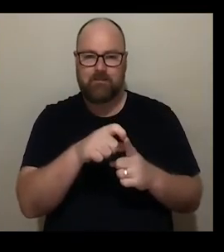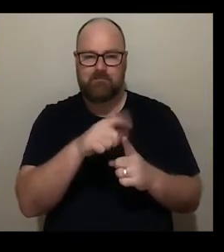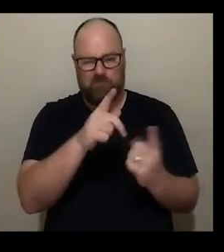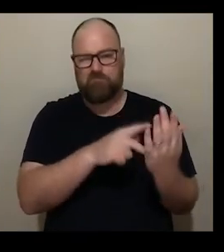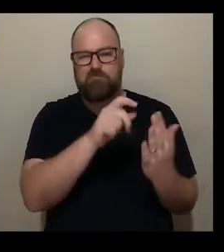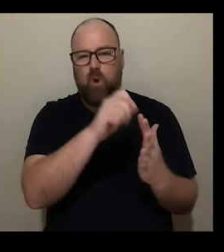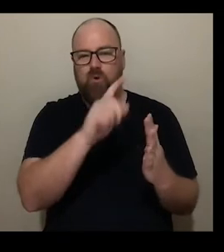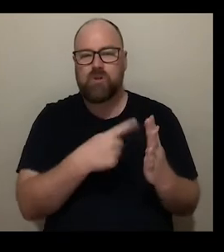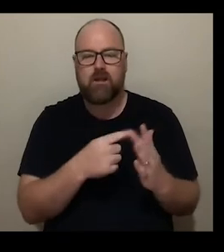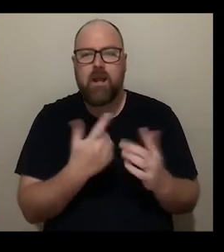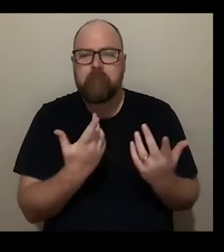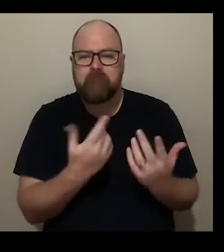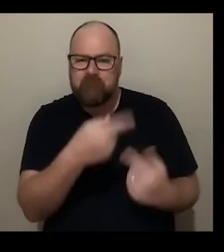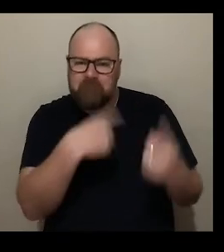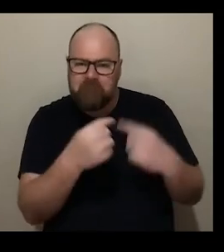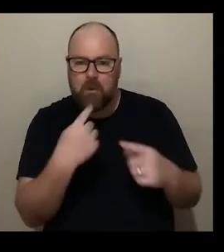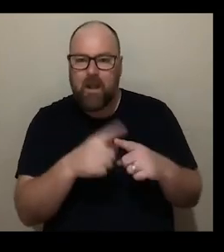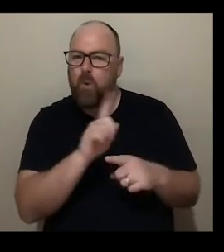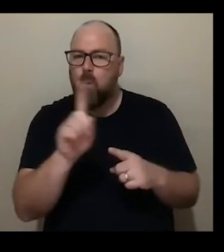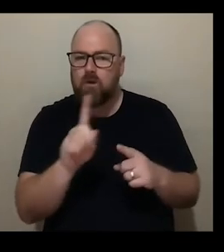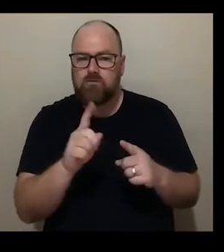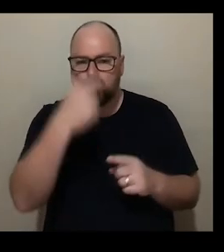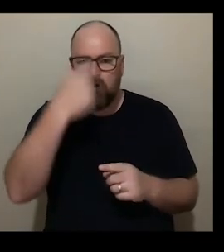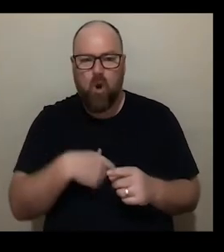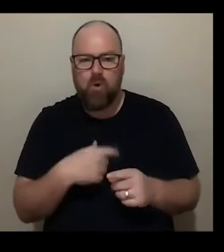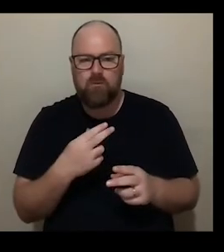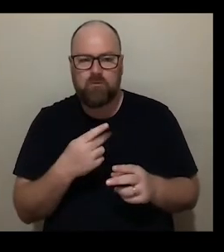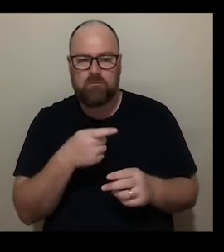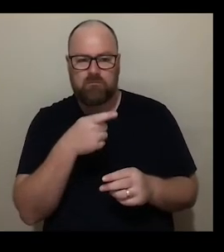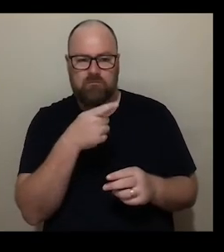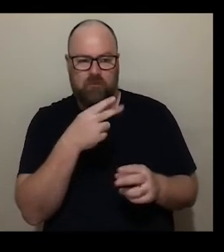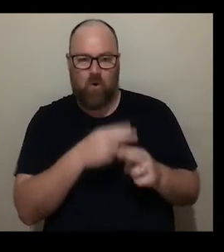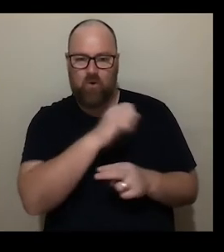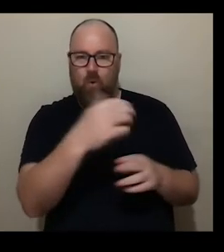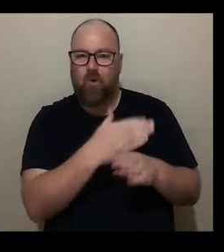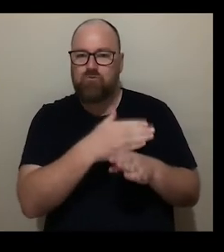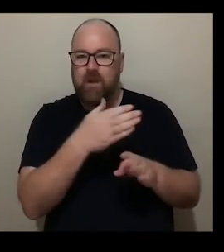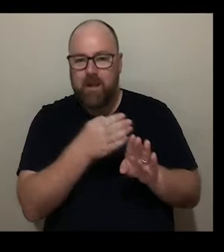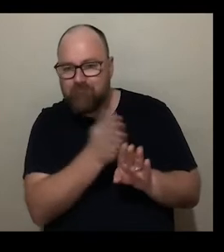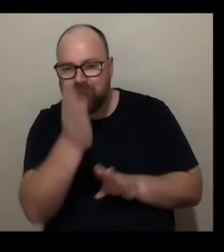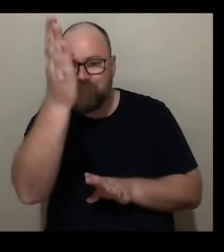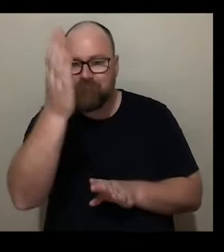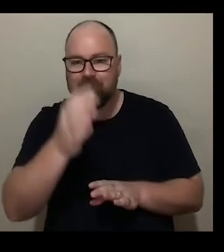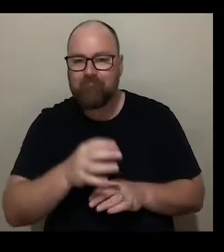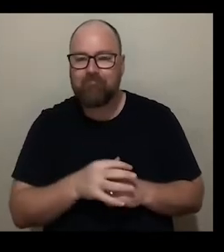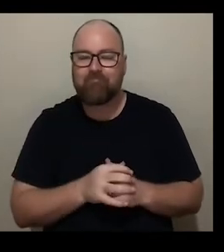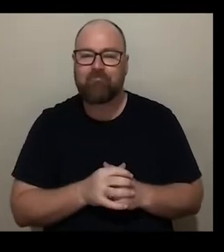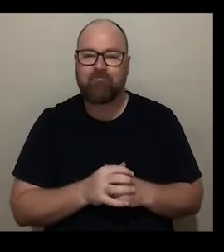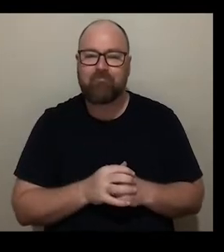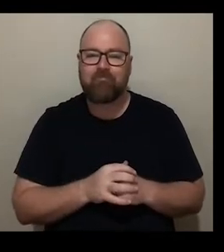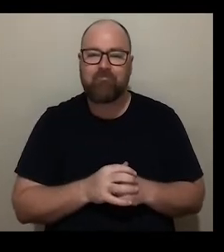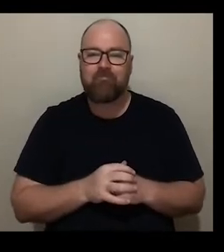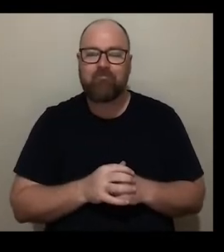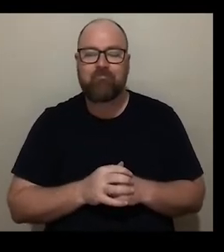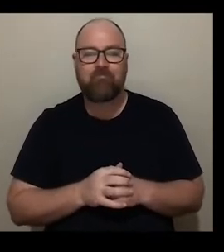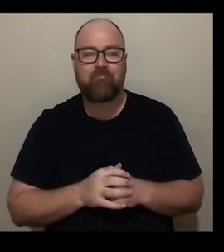and what role did this opportunity have in your career trajectory it was probably you know one of the most